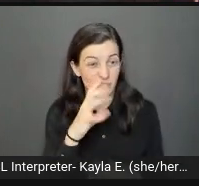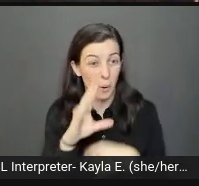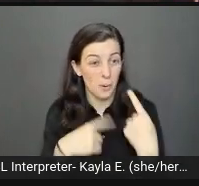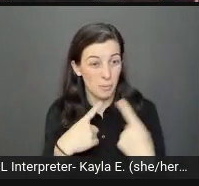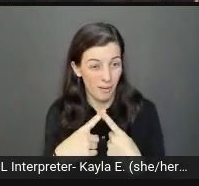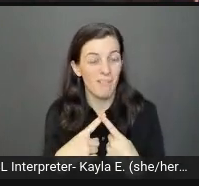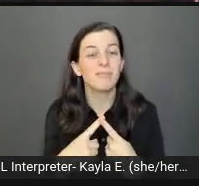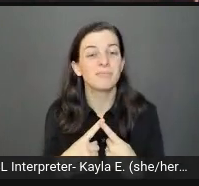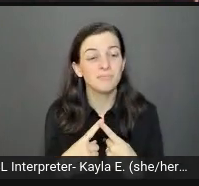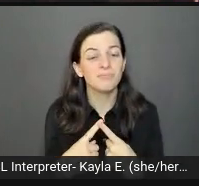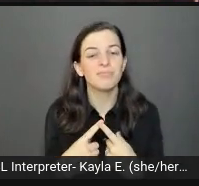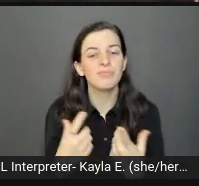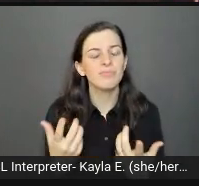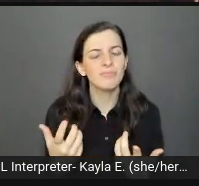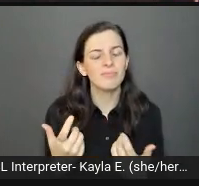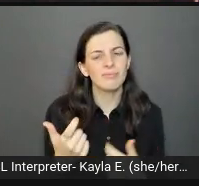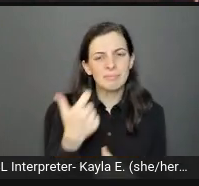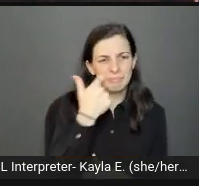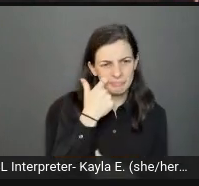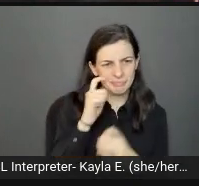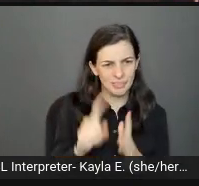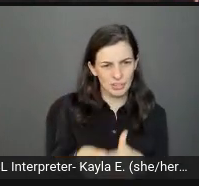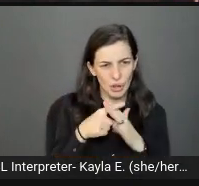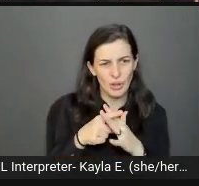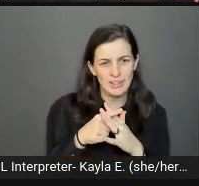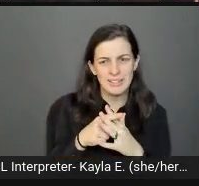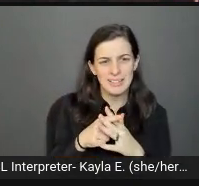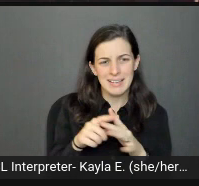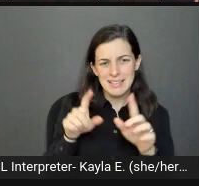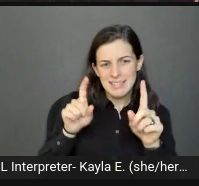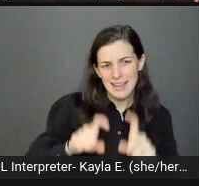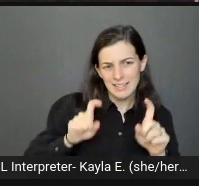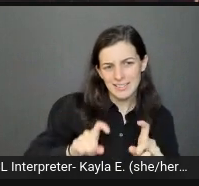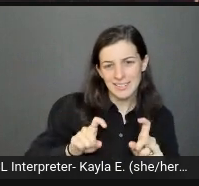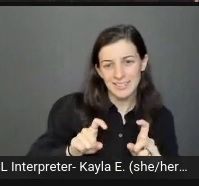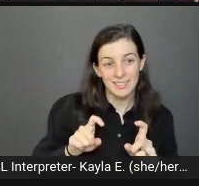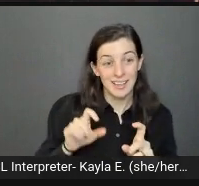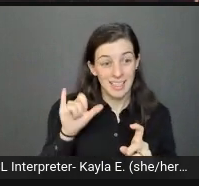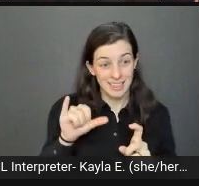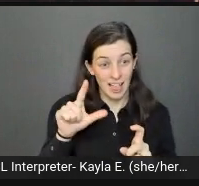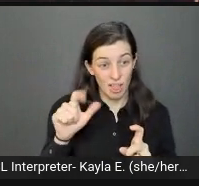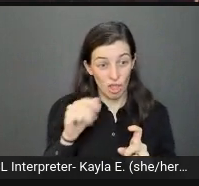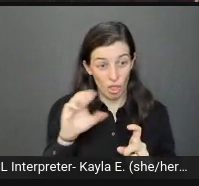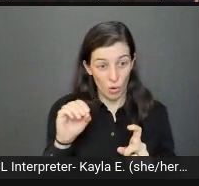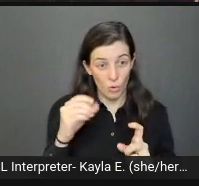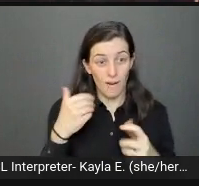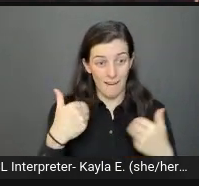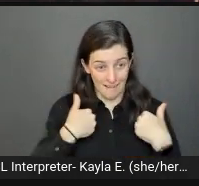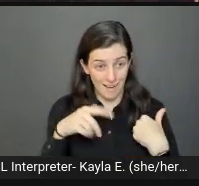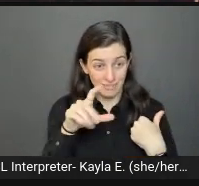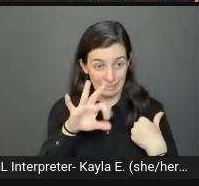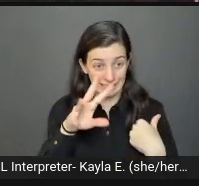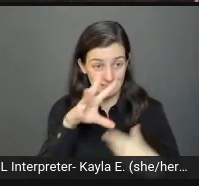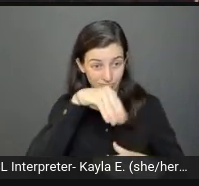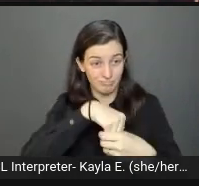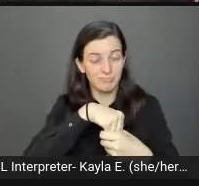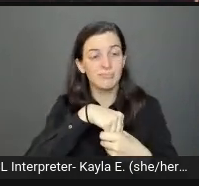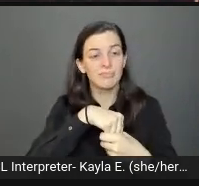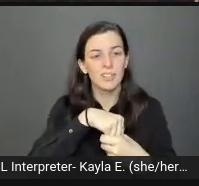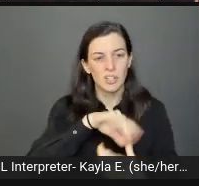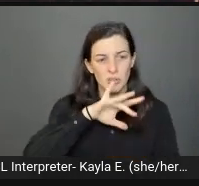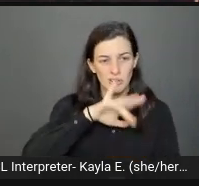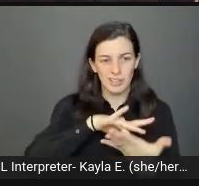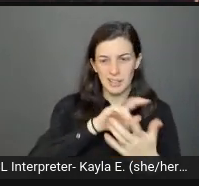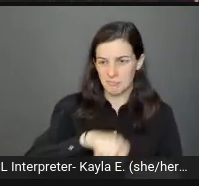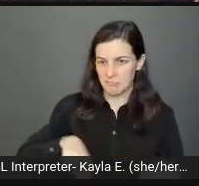began keyboard testing was the logo array was actually a link to the press release page. And in this case, it kind of excludes non